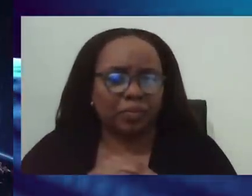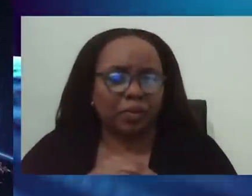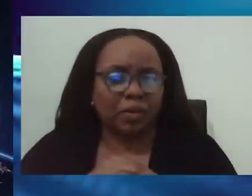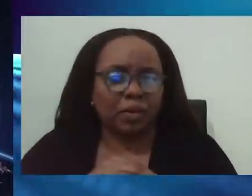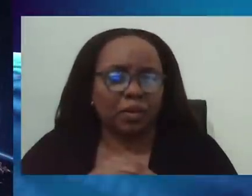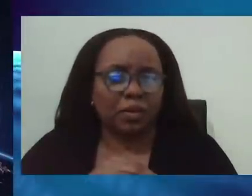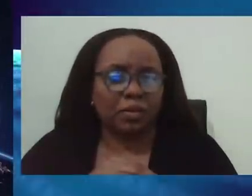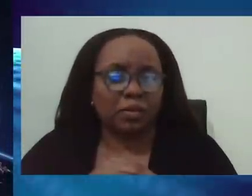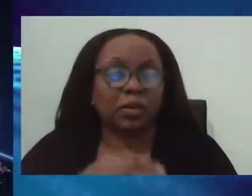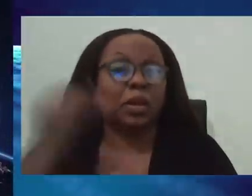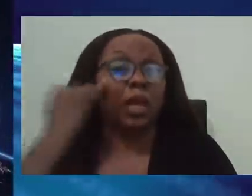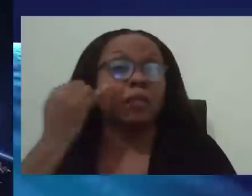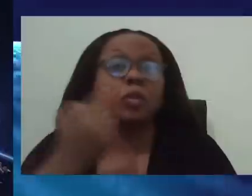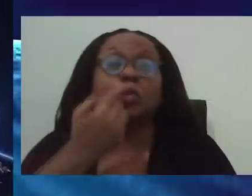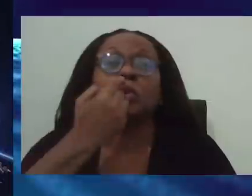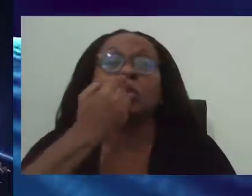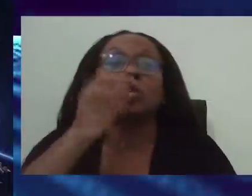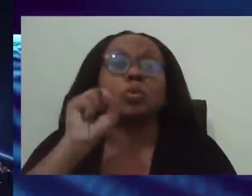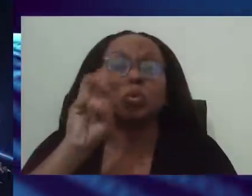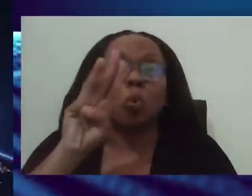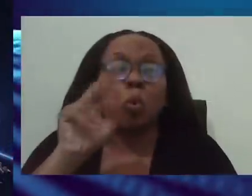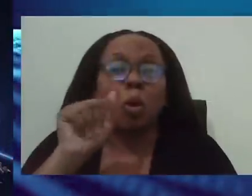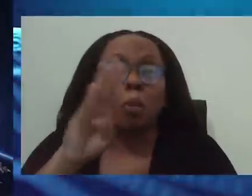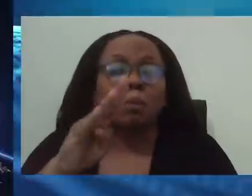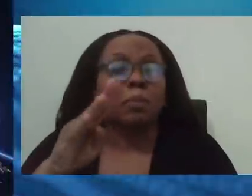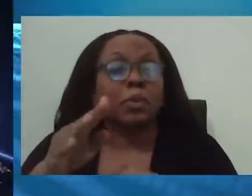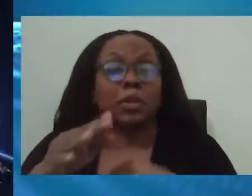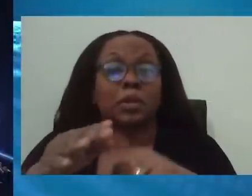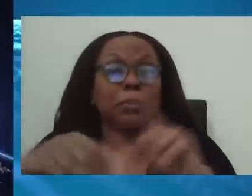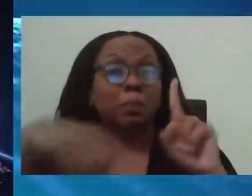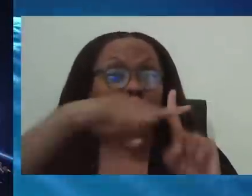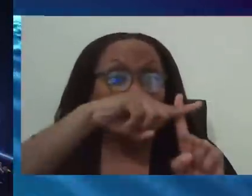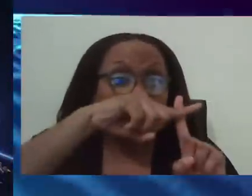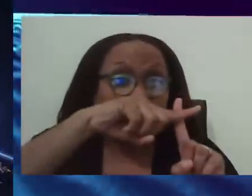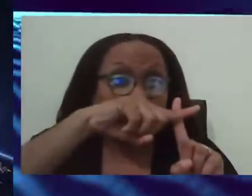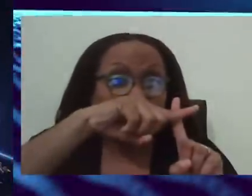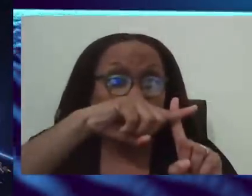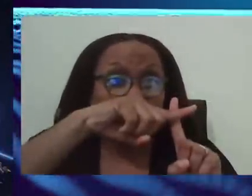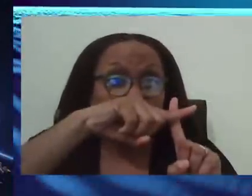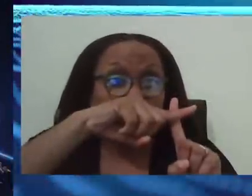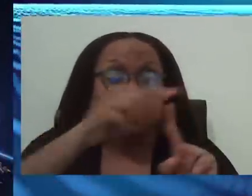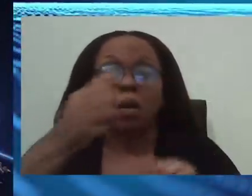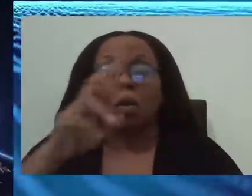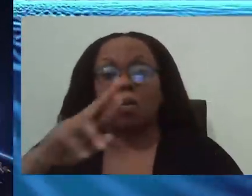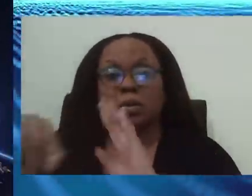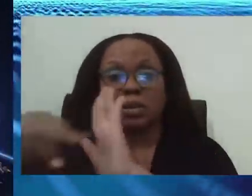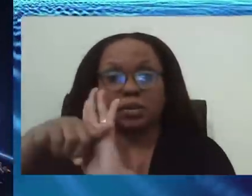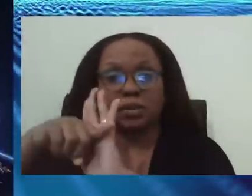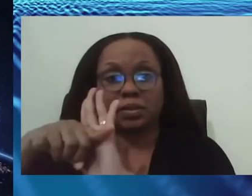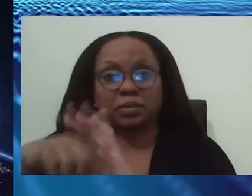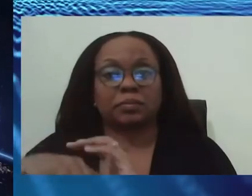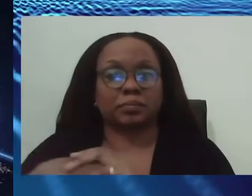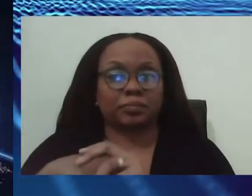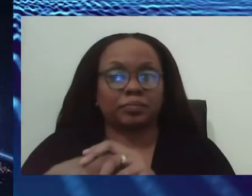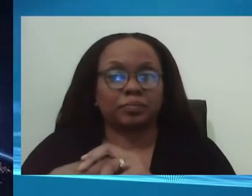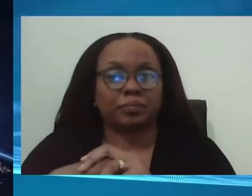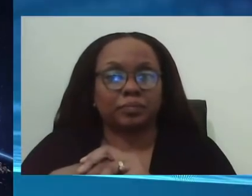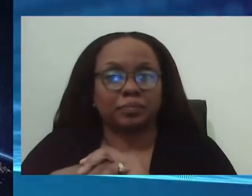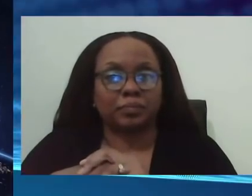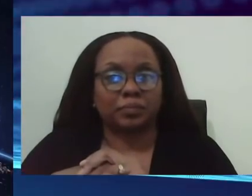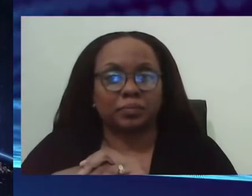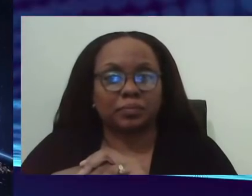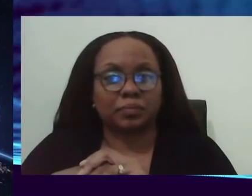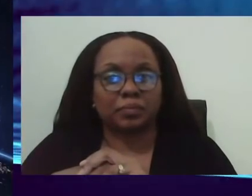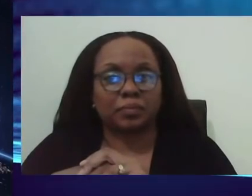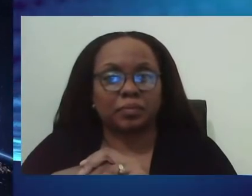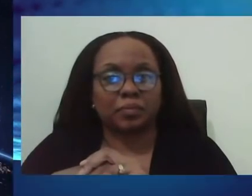positive or you're negative. The persons who are negative, they are now free to move around unless it is that you are in quarantine.